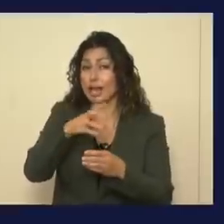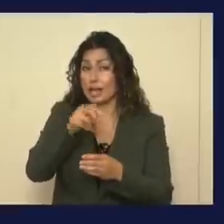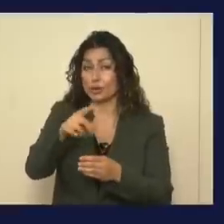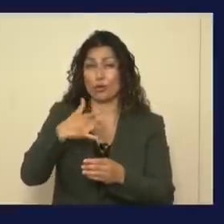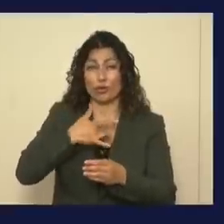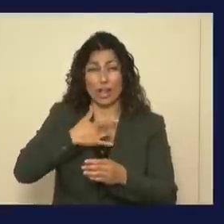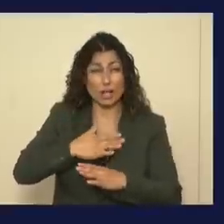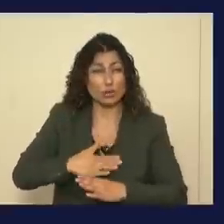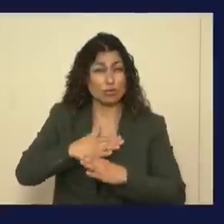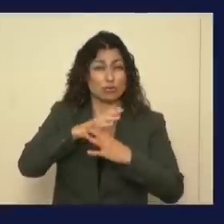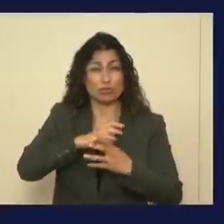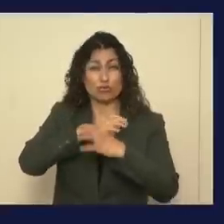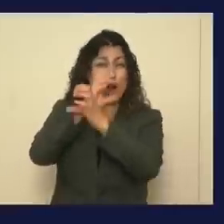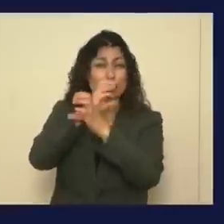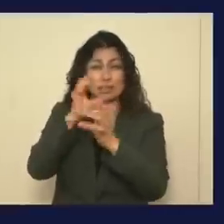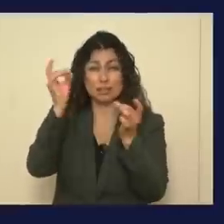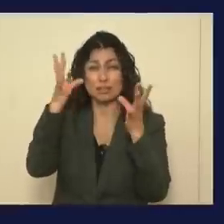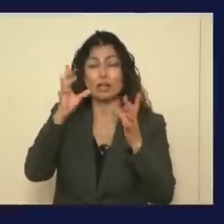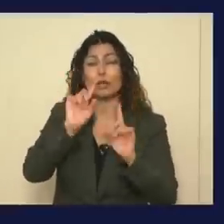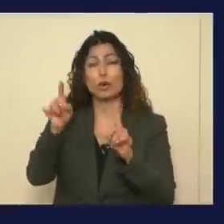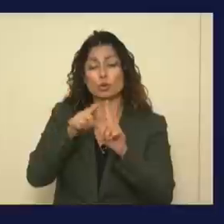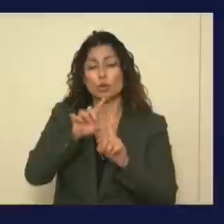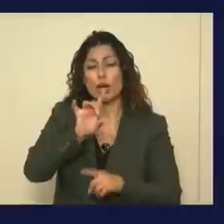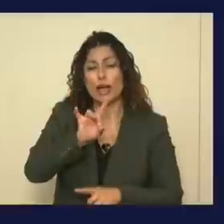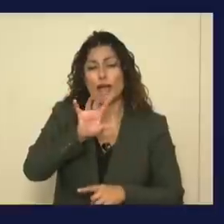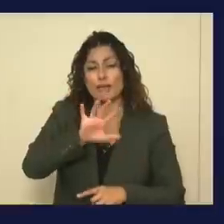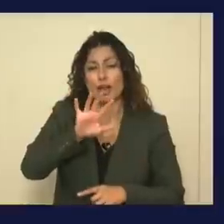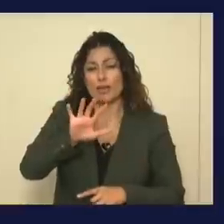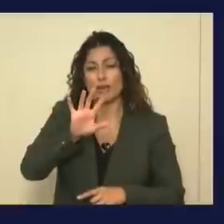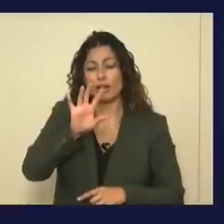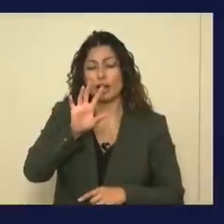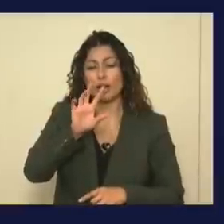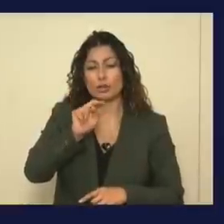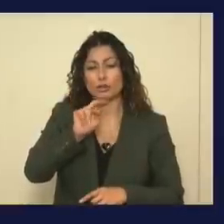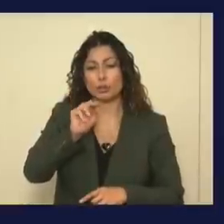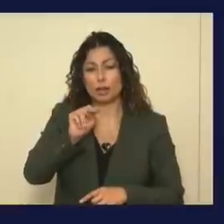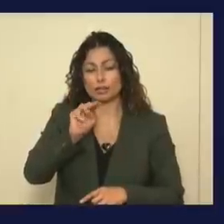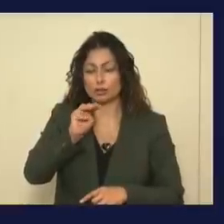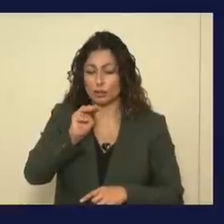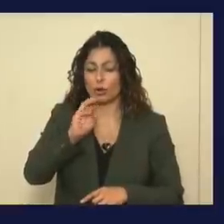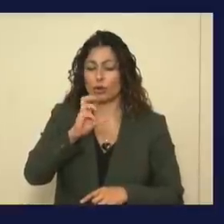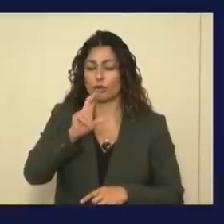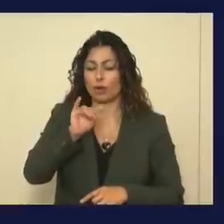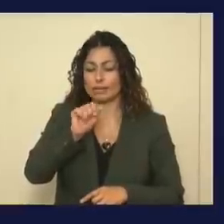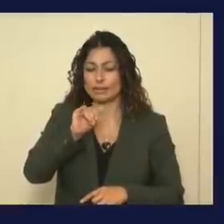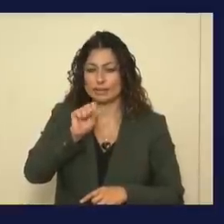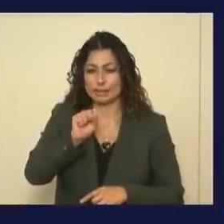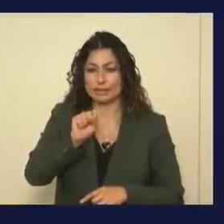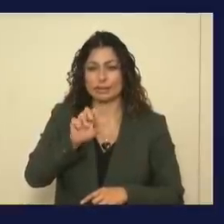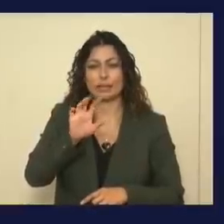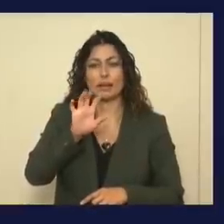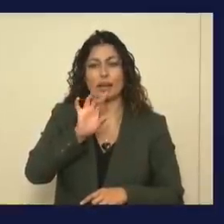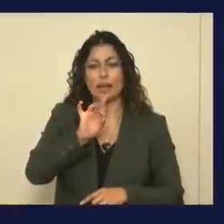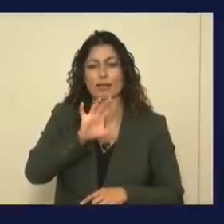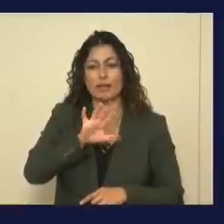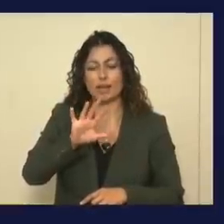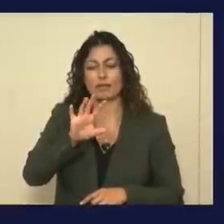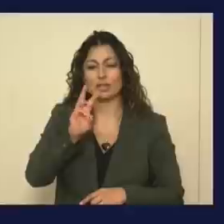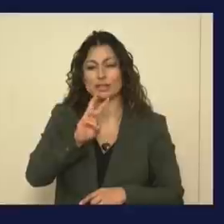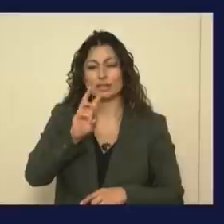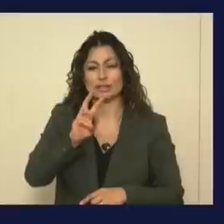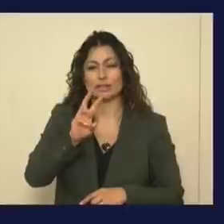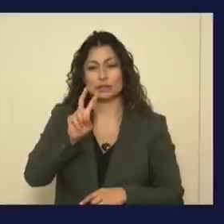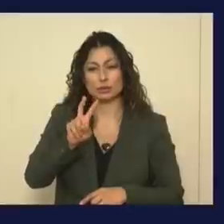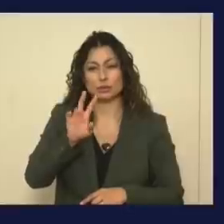crisis, please go to 1-855-NE-MEXICO-CRISIS. You can go to nmcrisisline.com. The